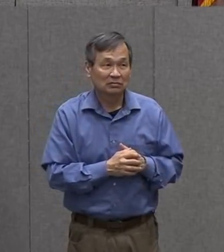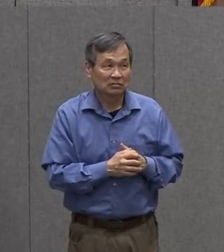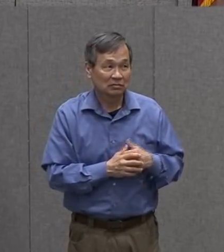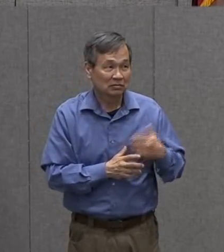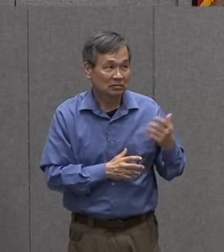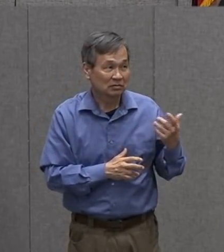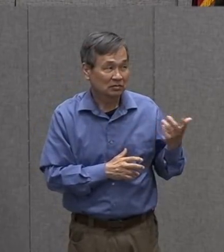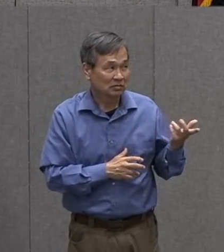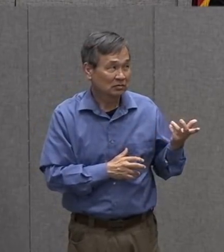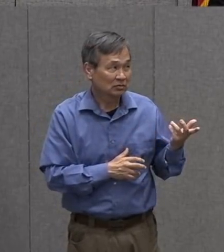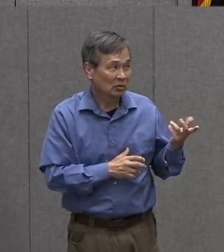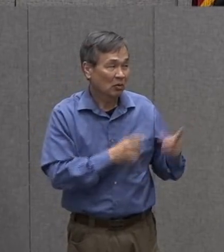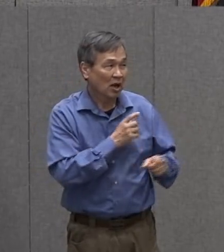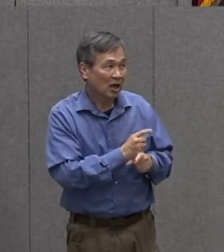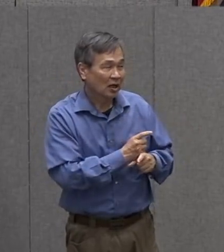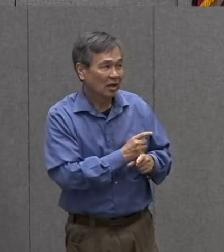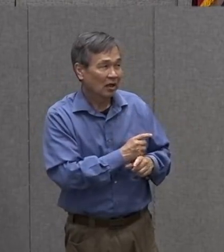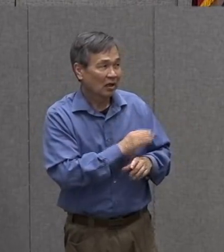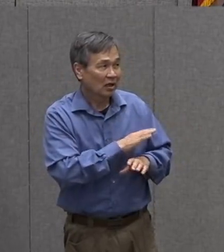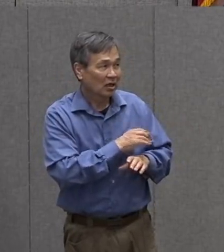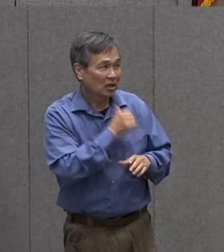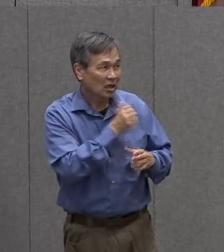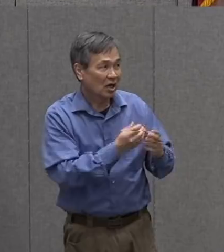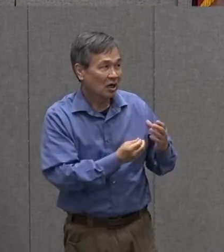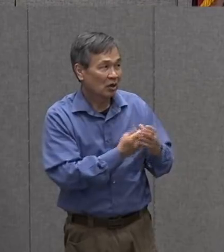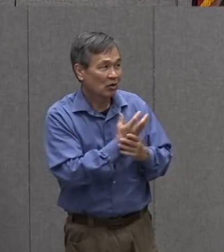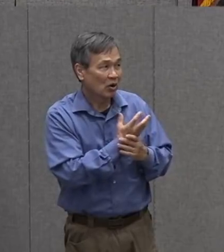no i guess it's not